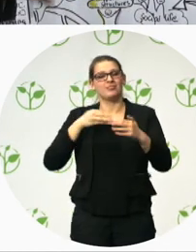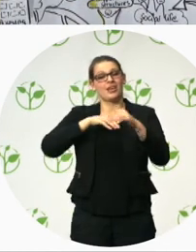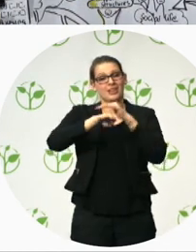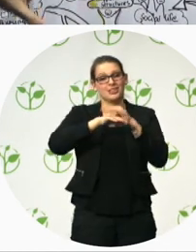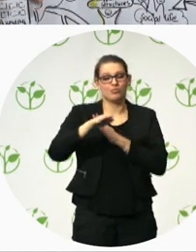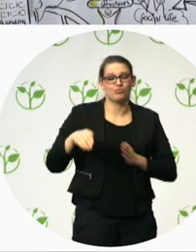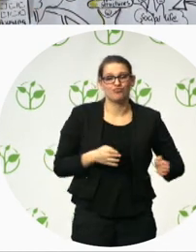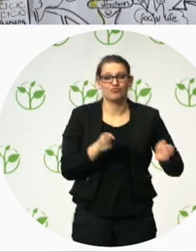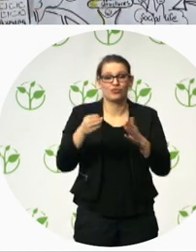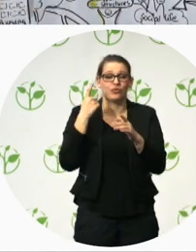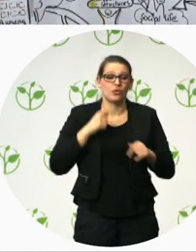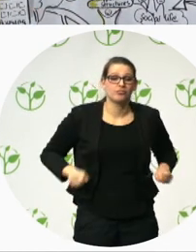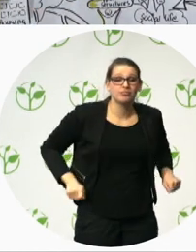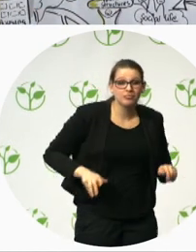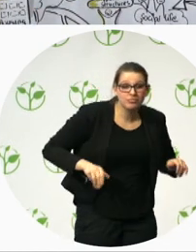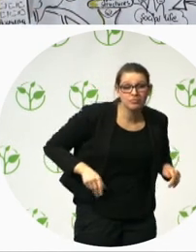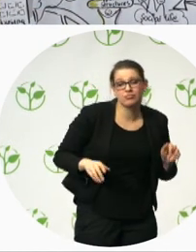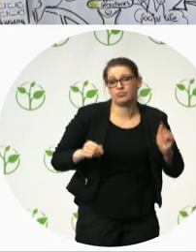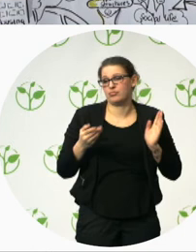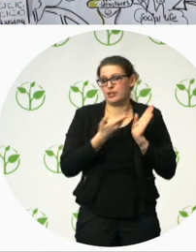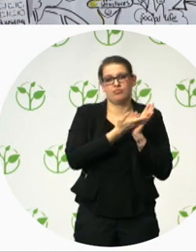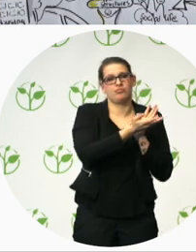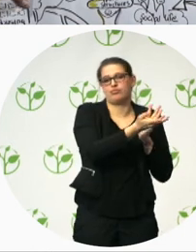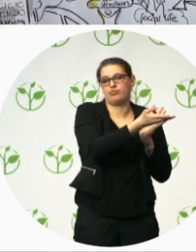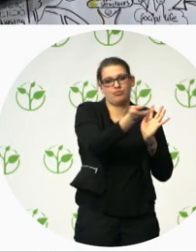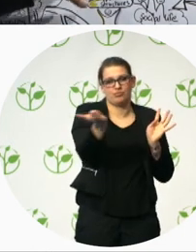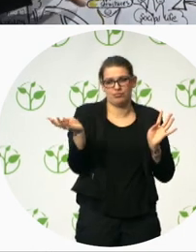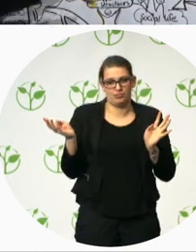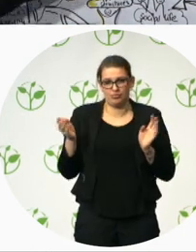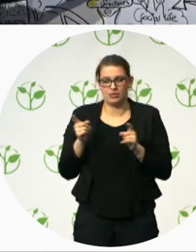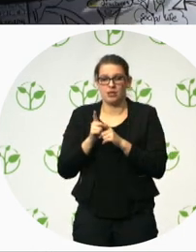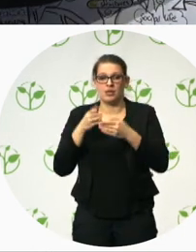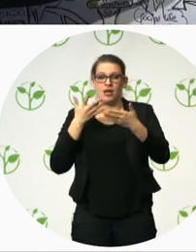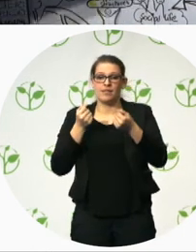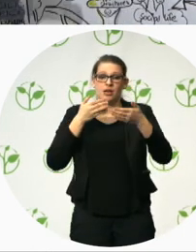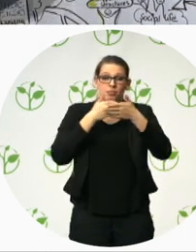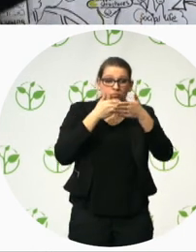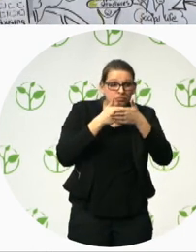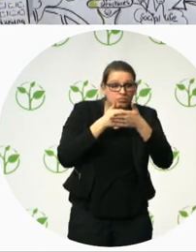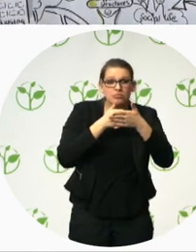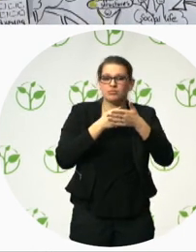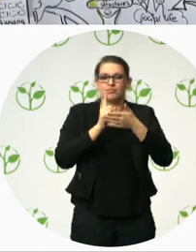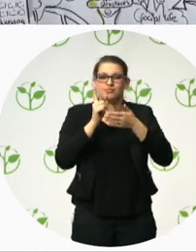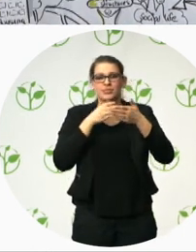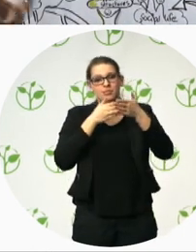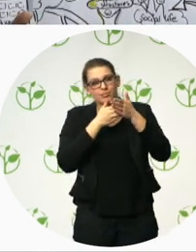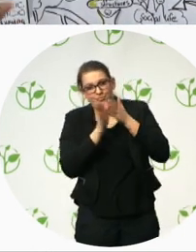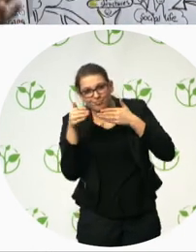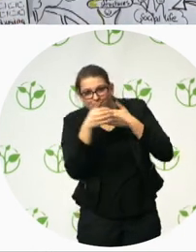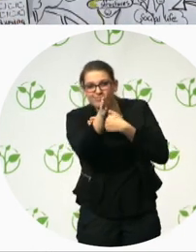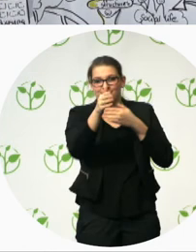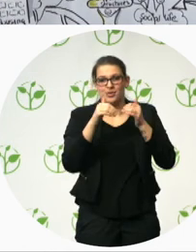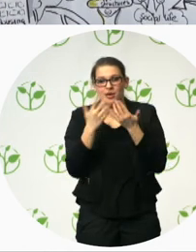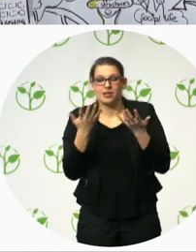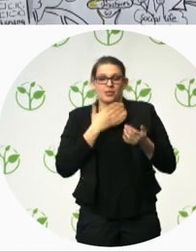um, as one of the activities to bring people outdoor, bring them together and have a nice